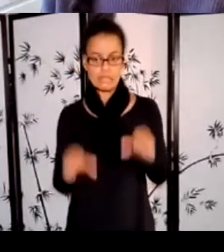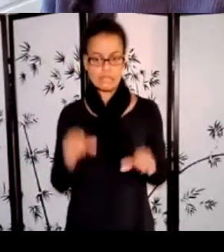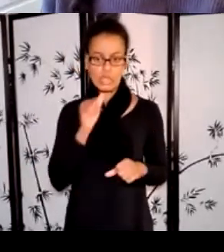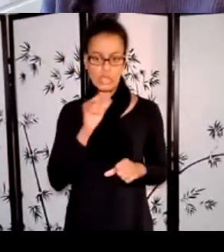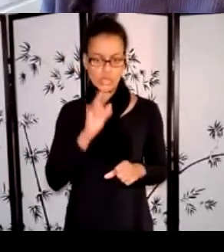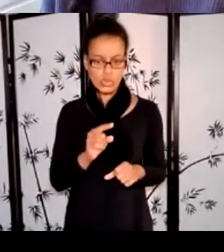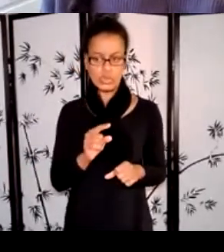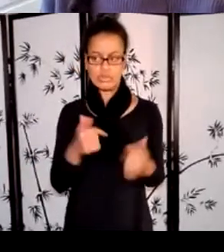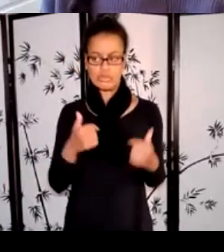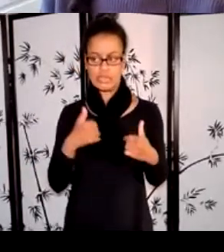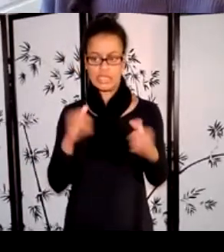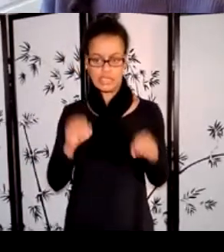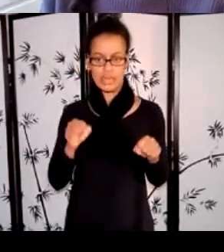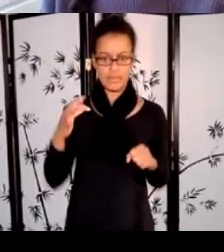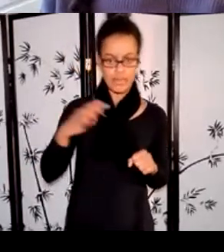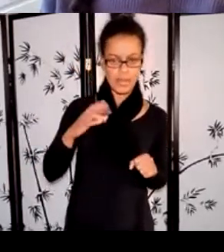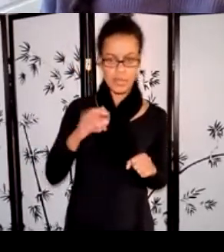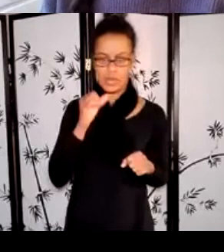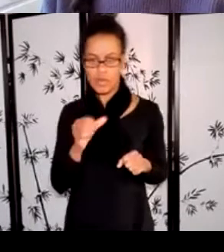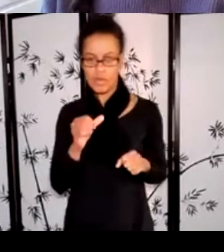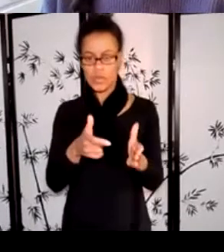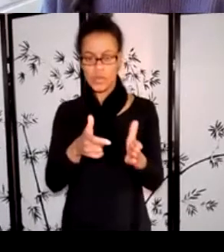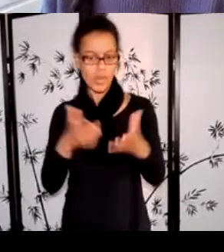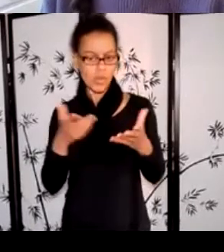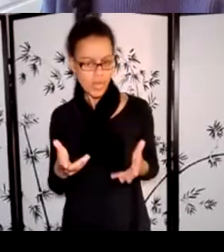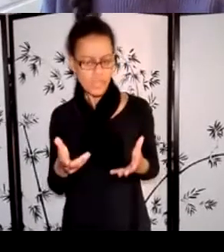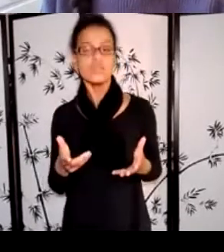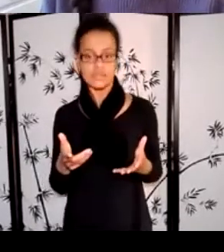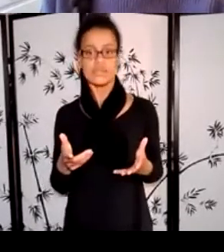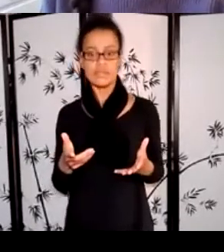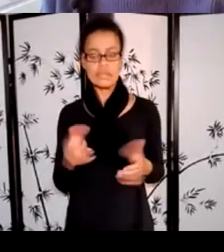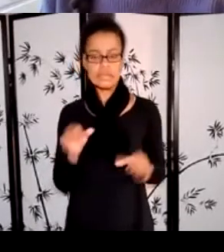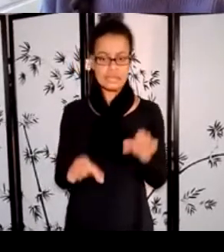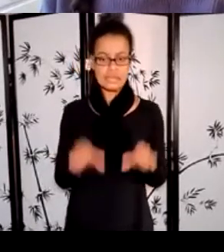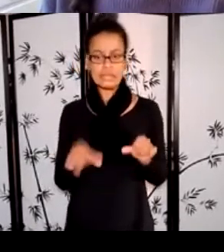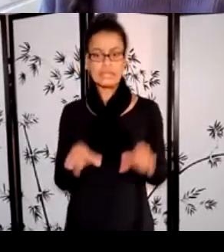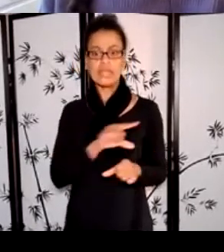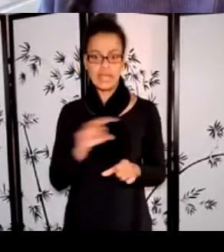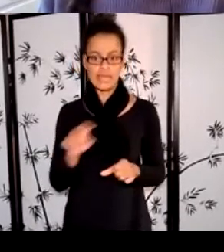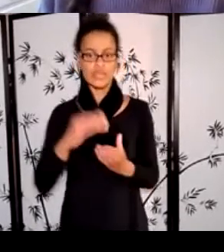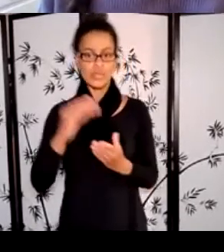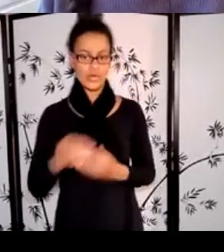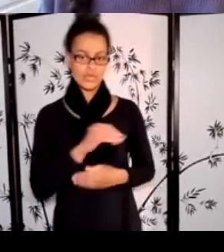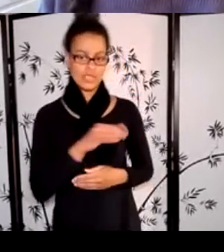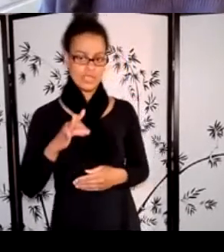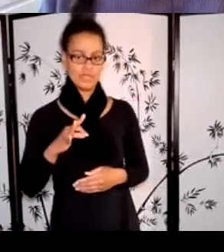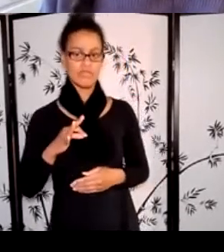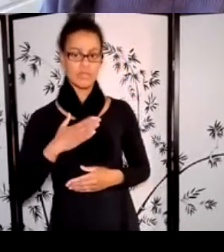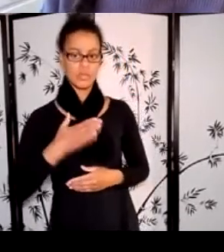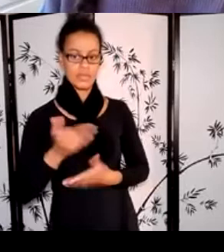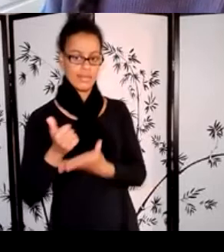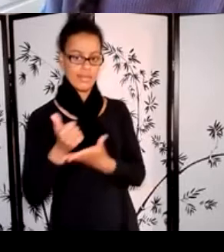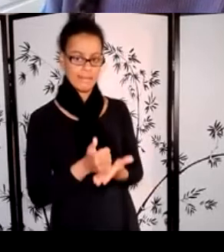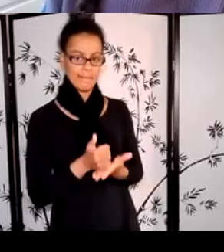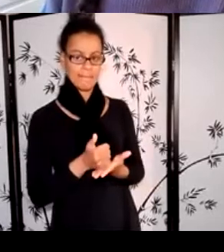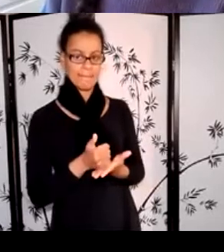process, please know that our program staff are available to help guide and support you. Second, we welcome applications